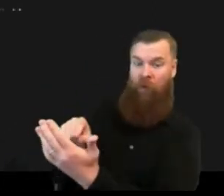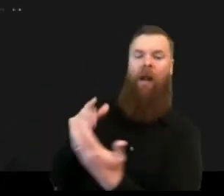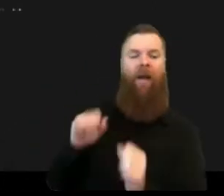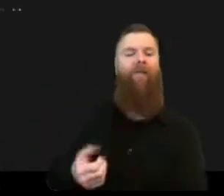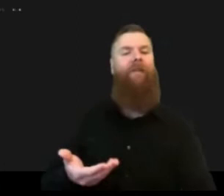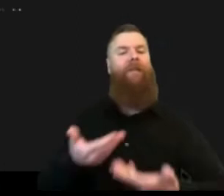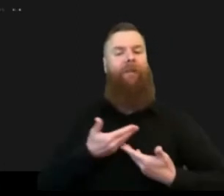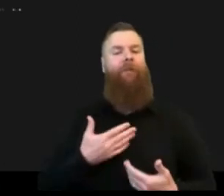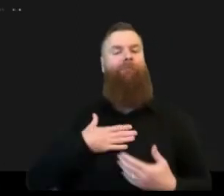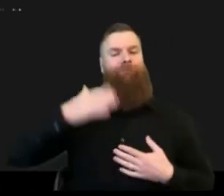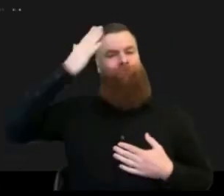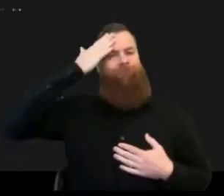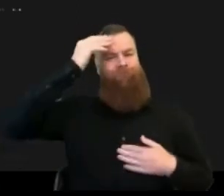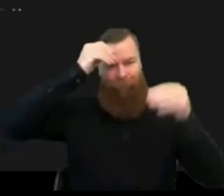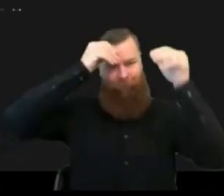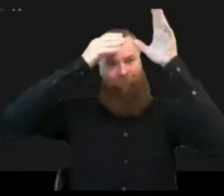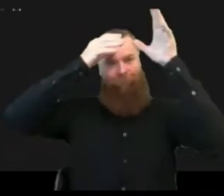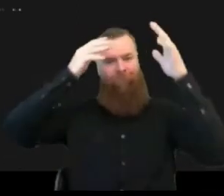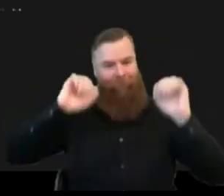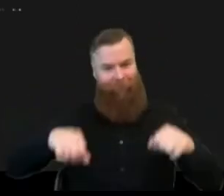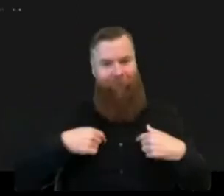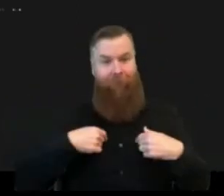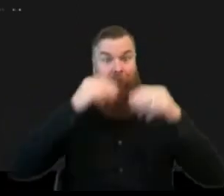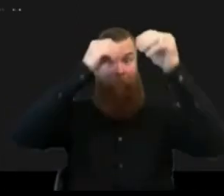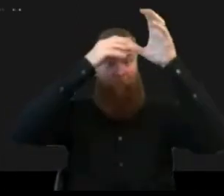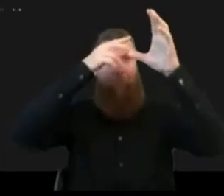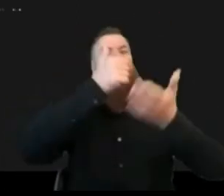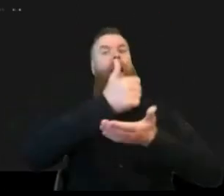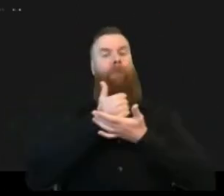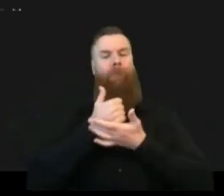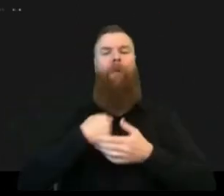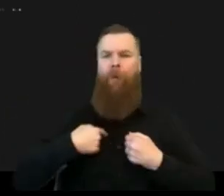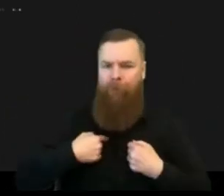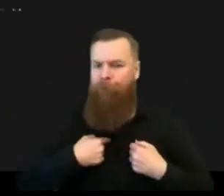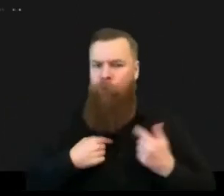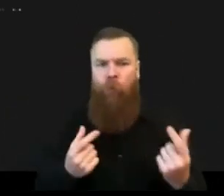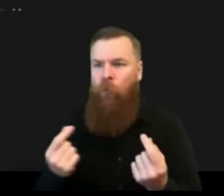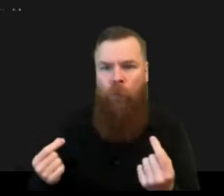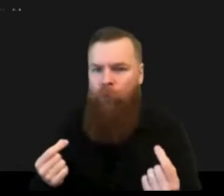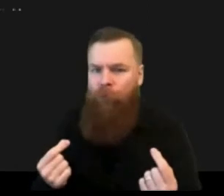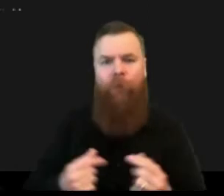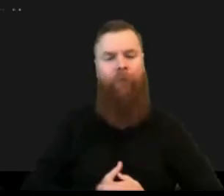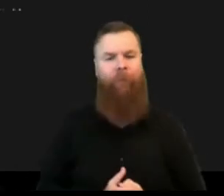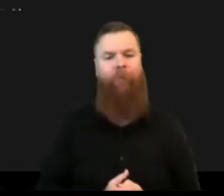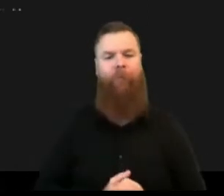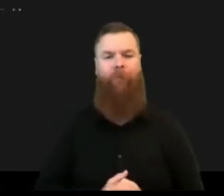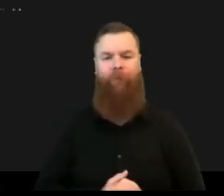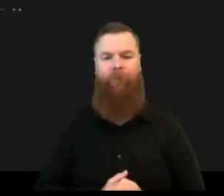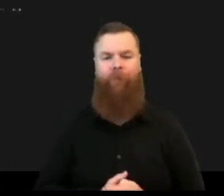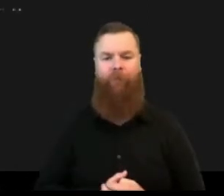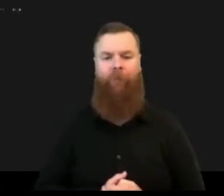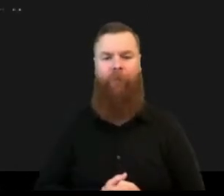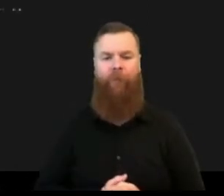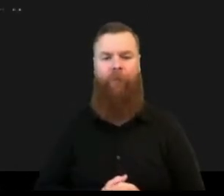can make better decisions and the last one is that uh it allows to have more